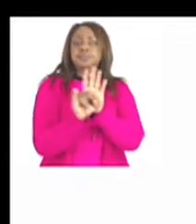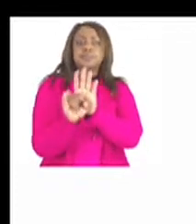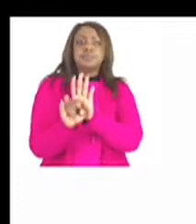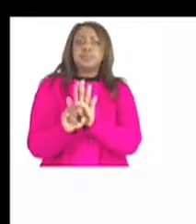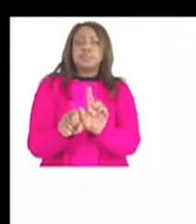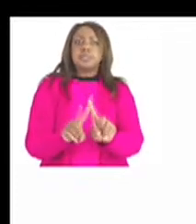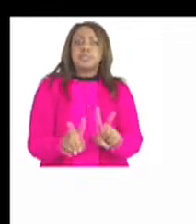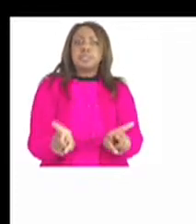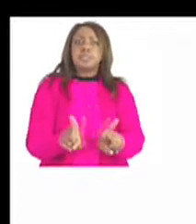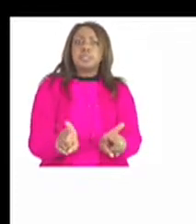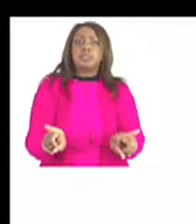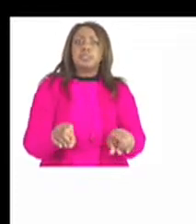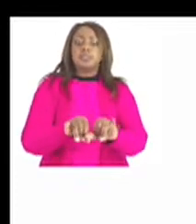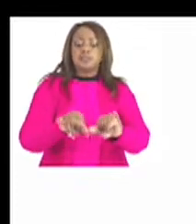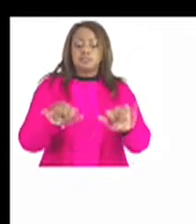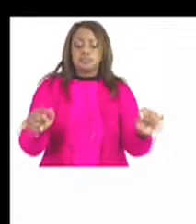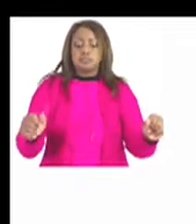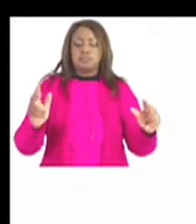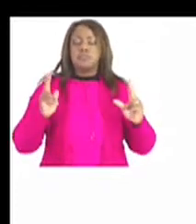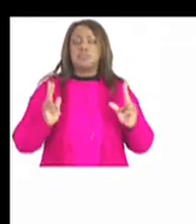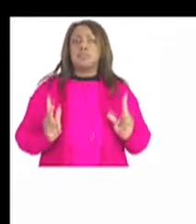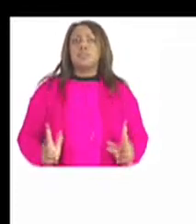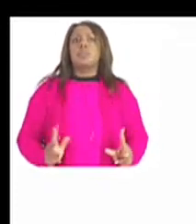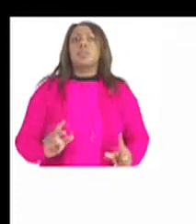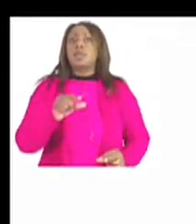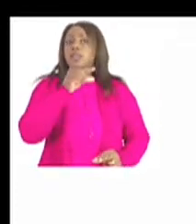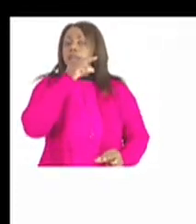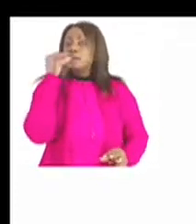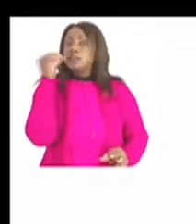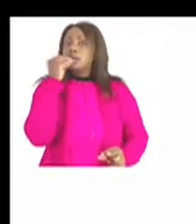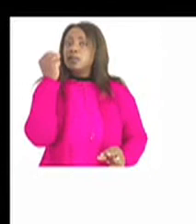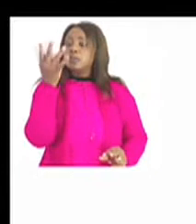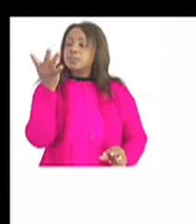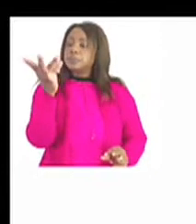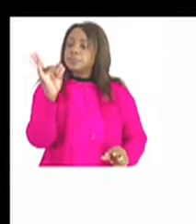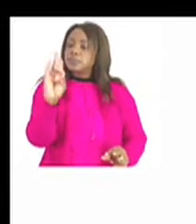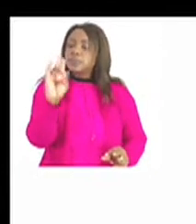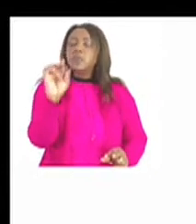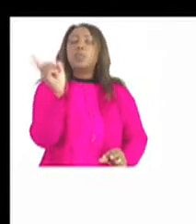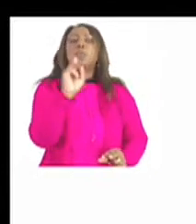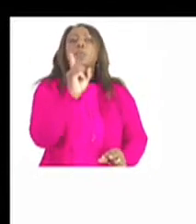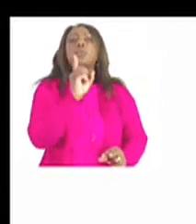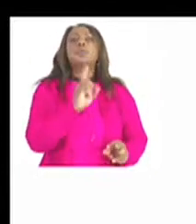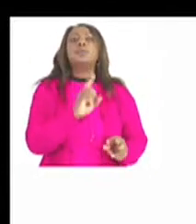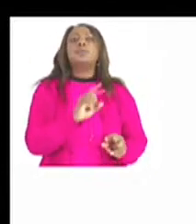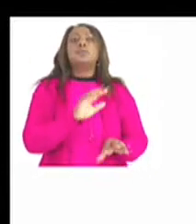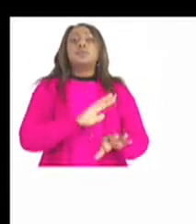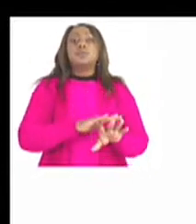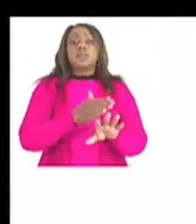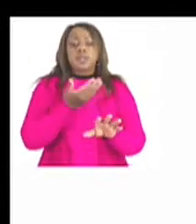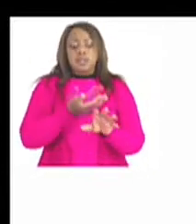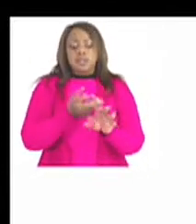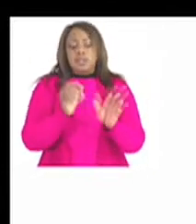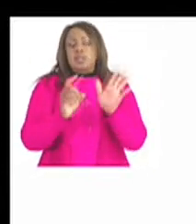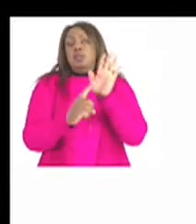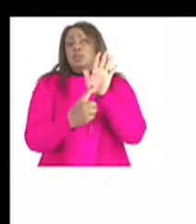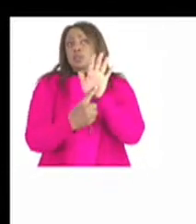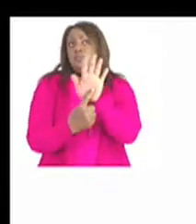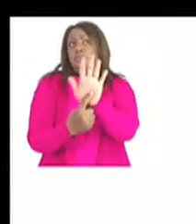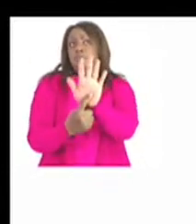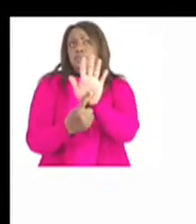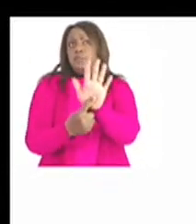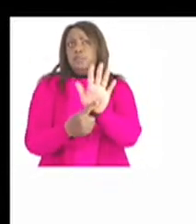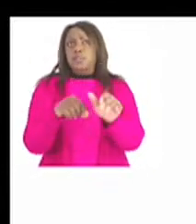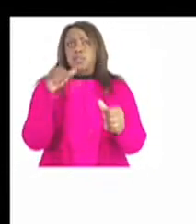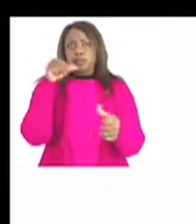of human body you are going to look at that picture you identify all the